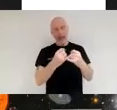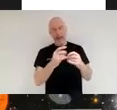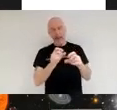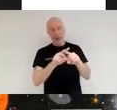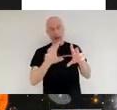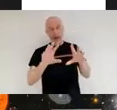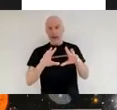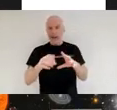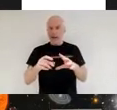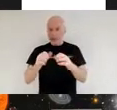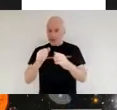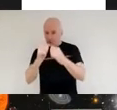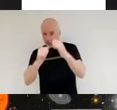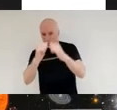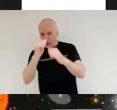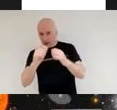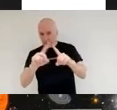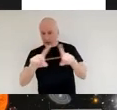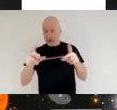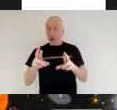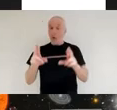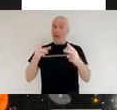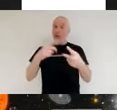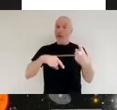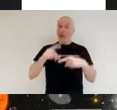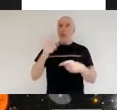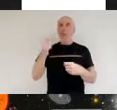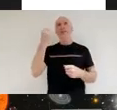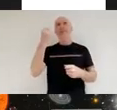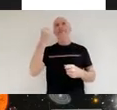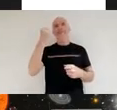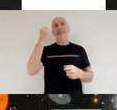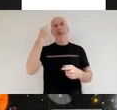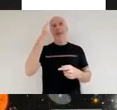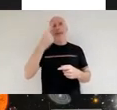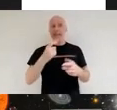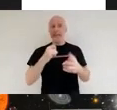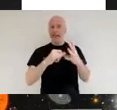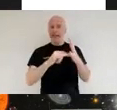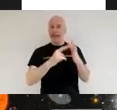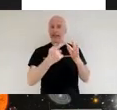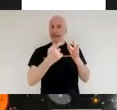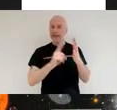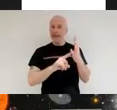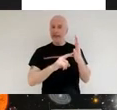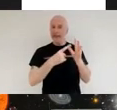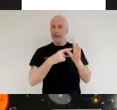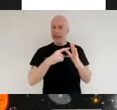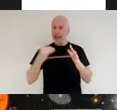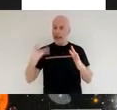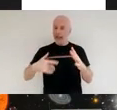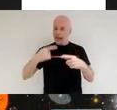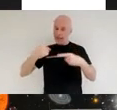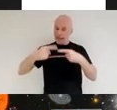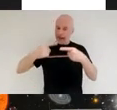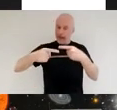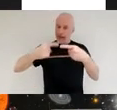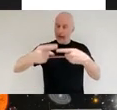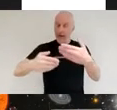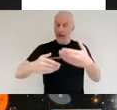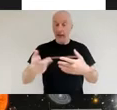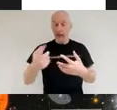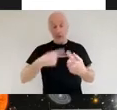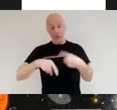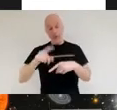revolutionize our understanding of the stellar life cycle and potentially gain a better understanding of where our